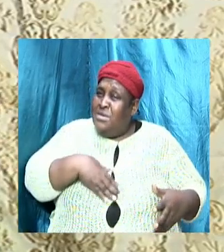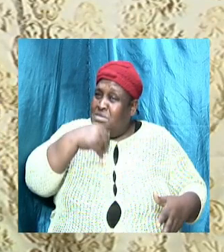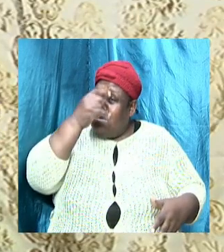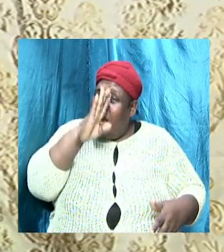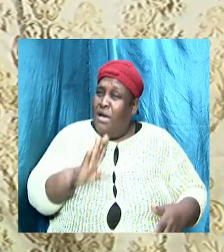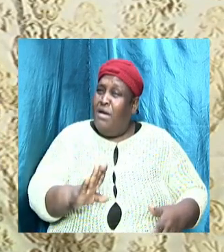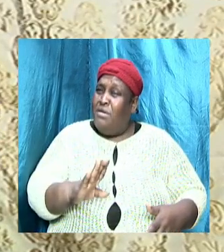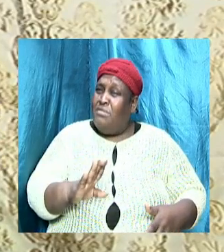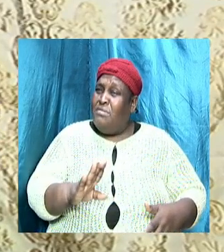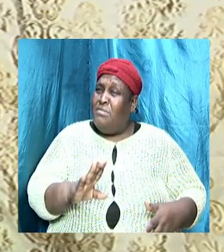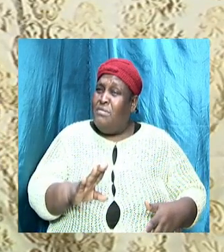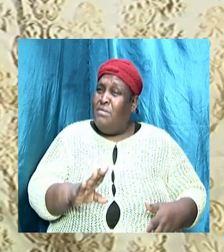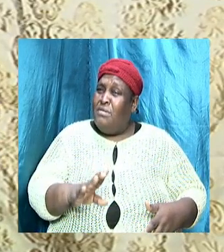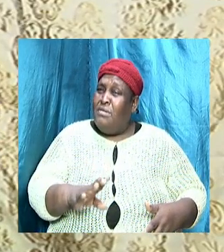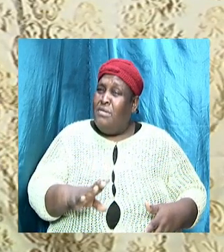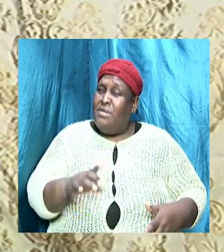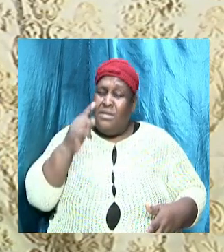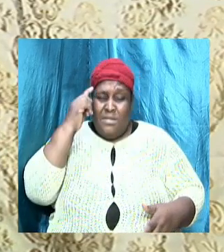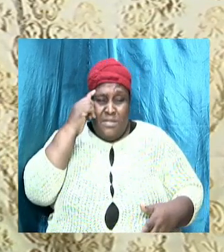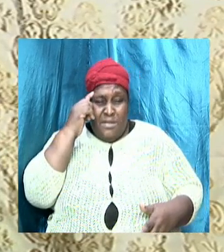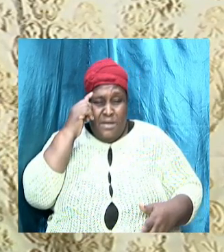have changed